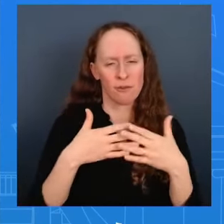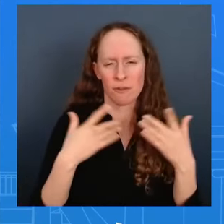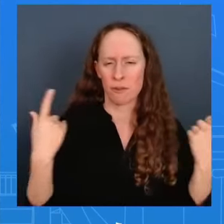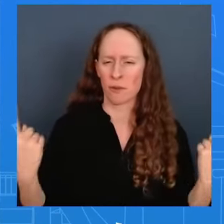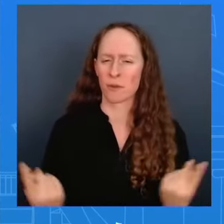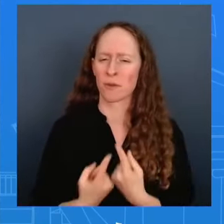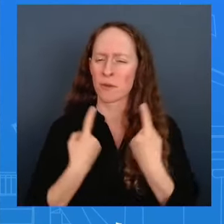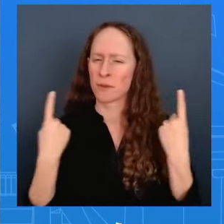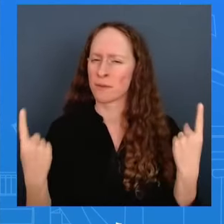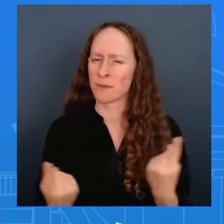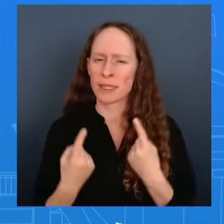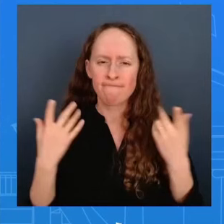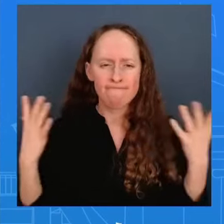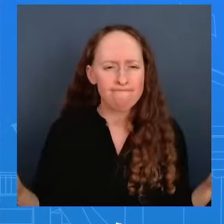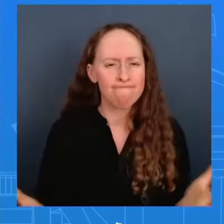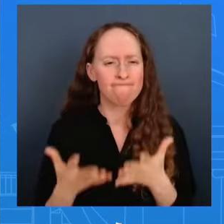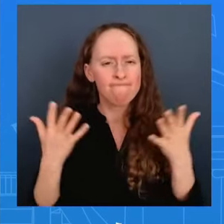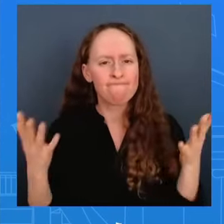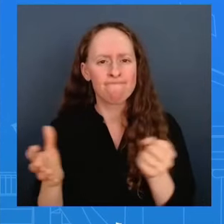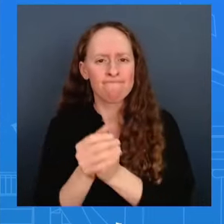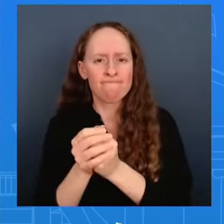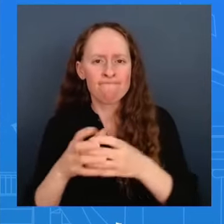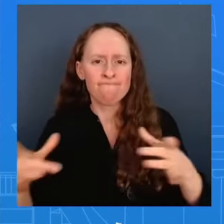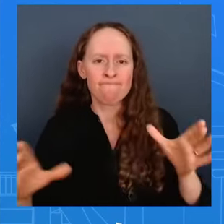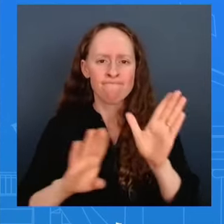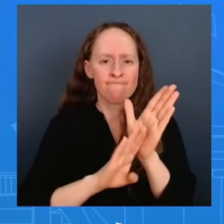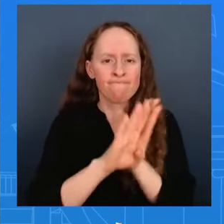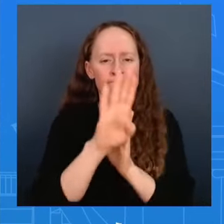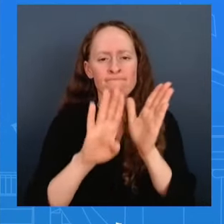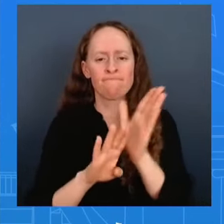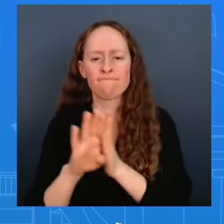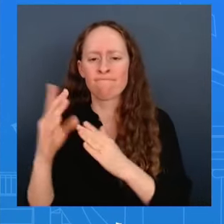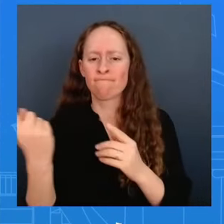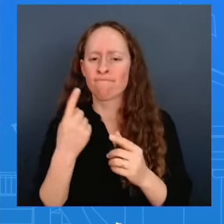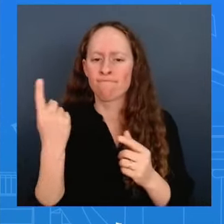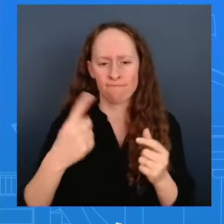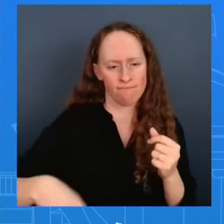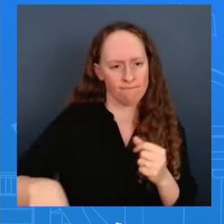is built from the middle out and from the bottom up these tariffs